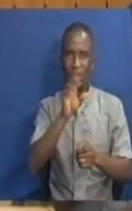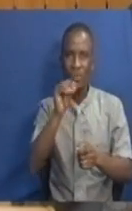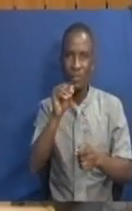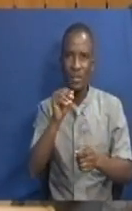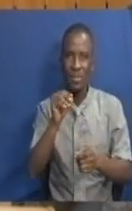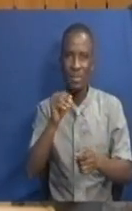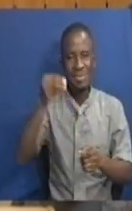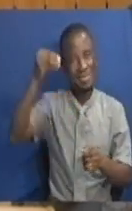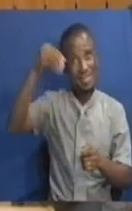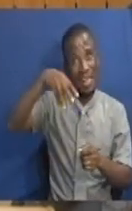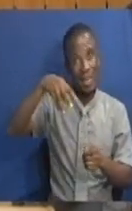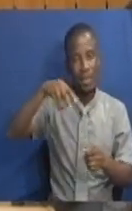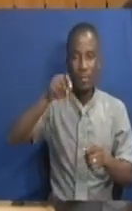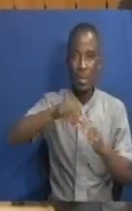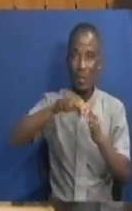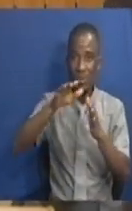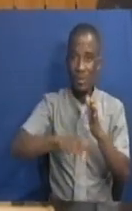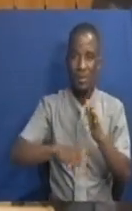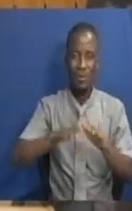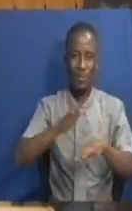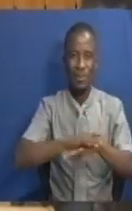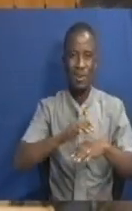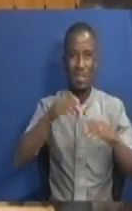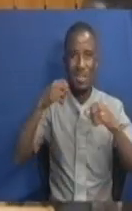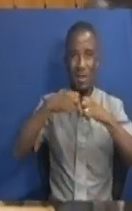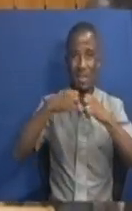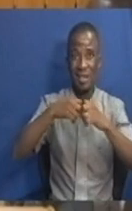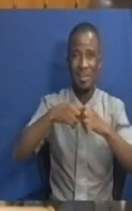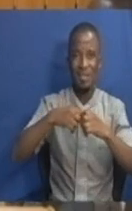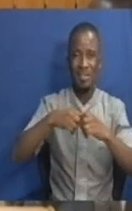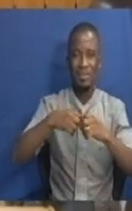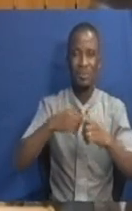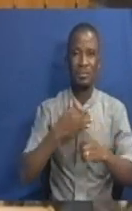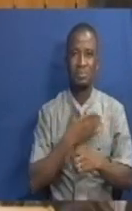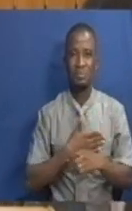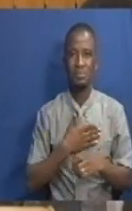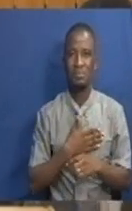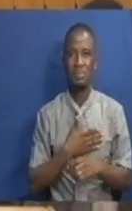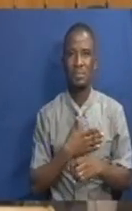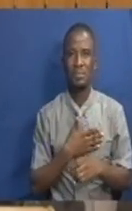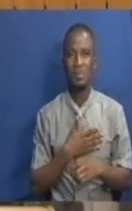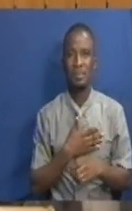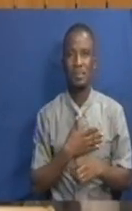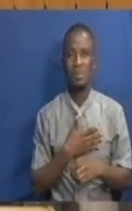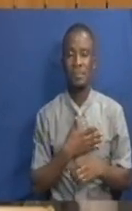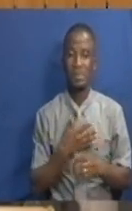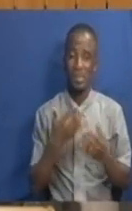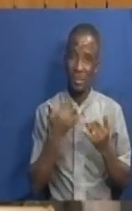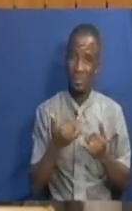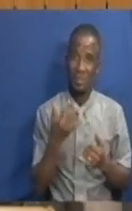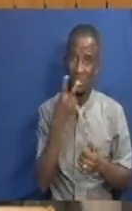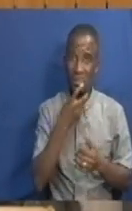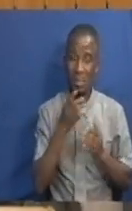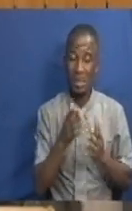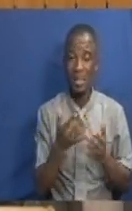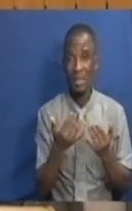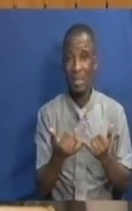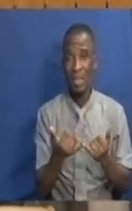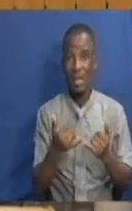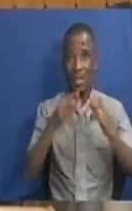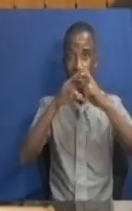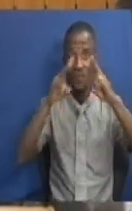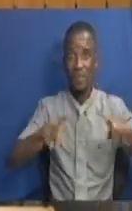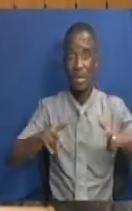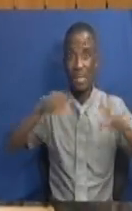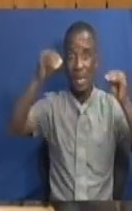we have to reduce the loads on the grid. And exactly that's what we are doing. Mr. Speaker, with rural electrification,